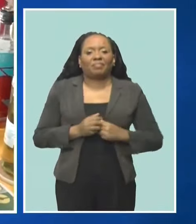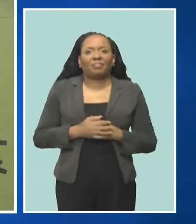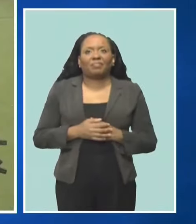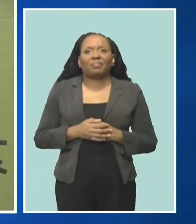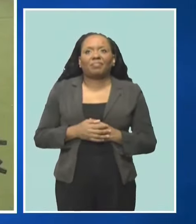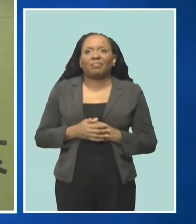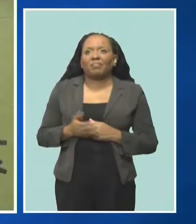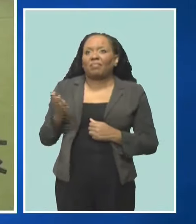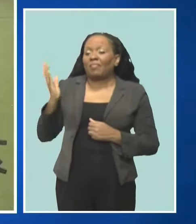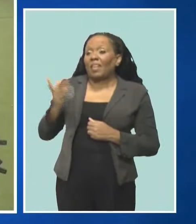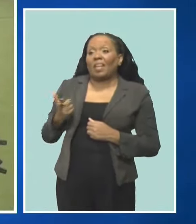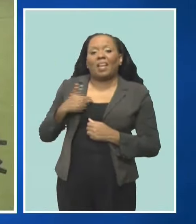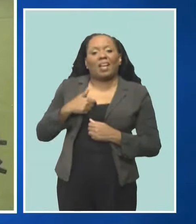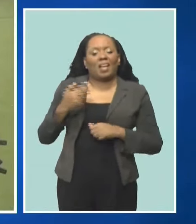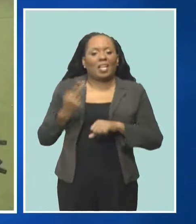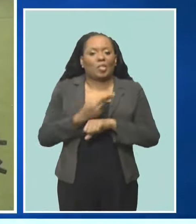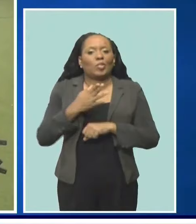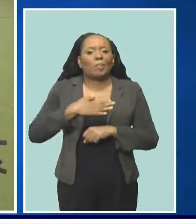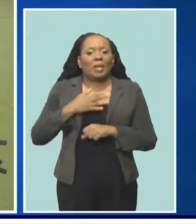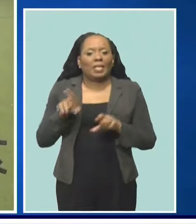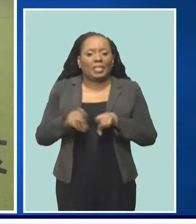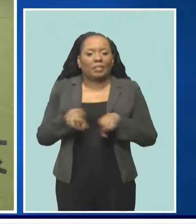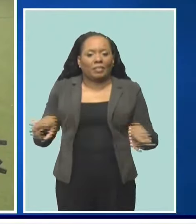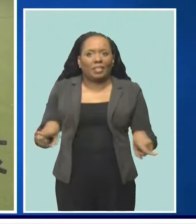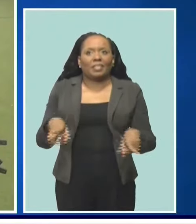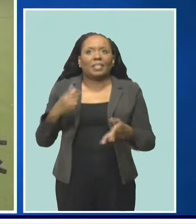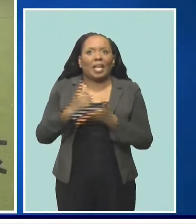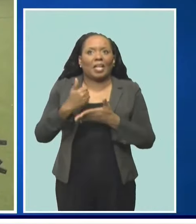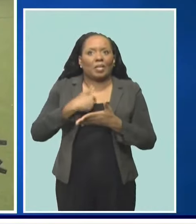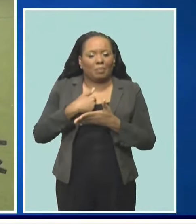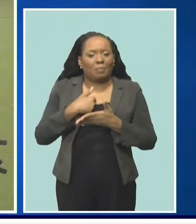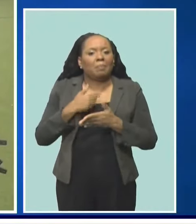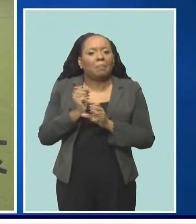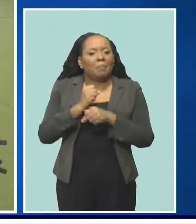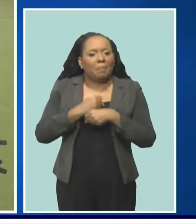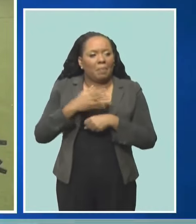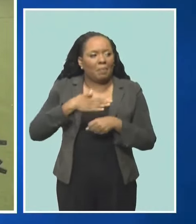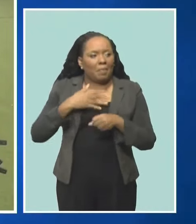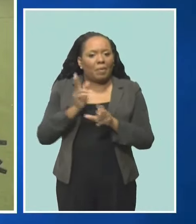me understand how to make skincare products. My products are all natural.